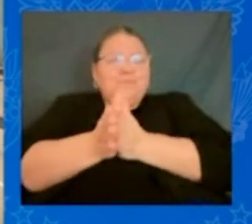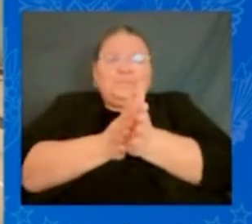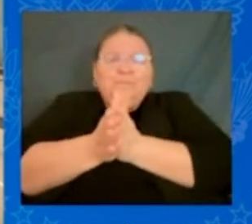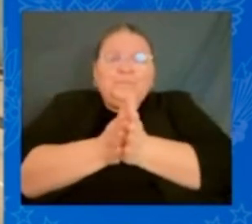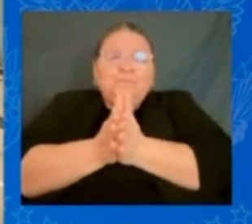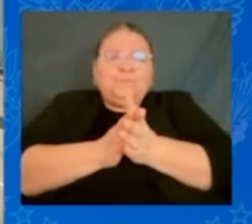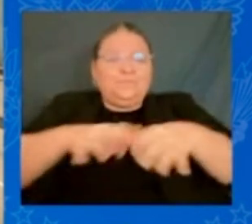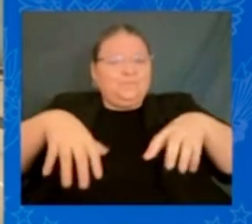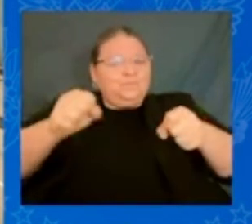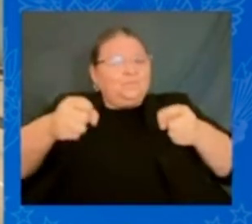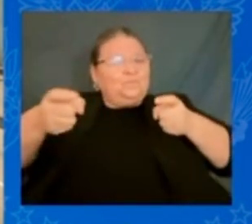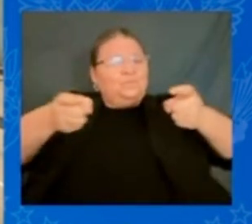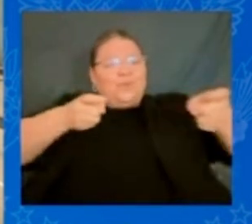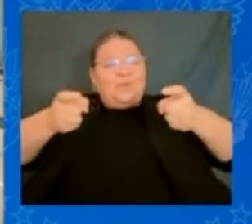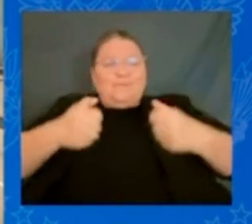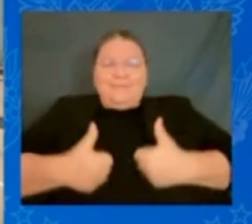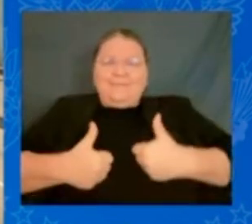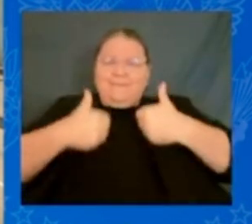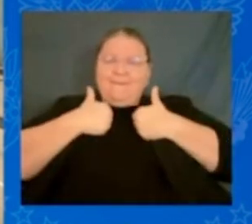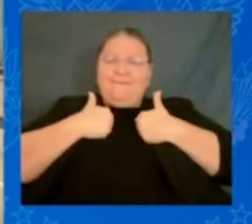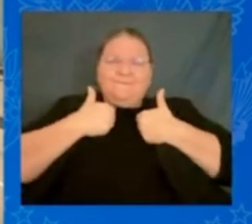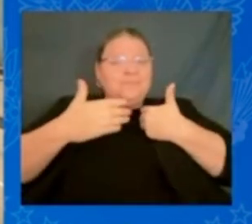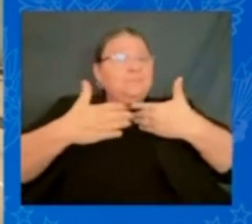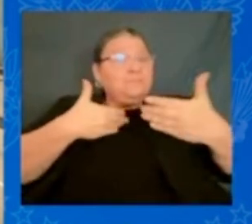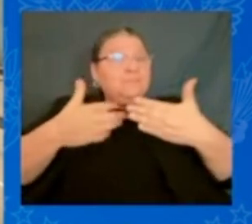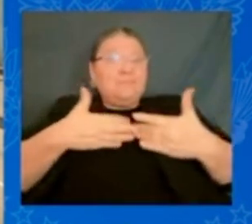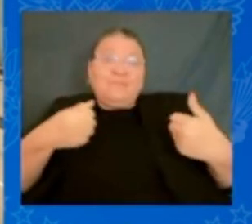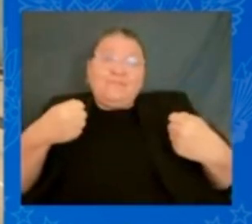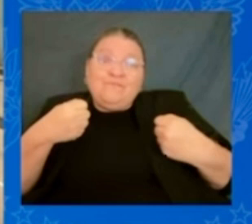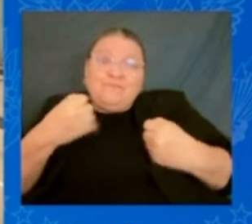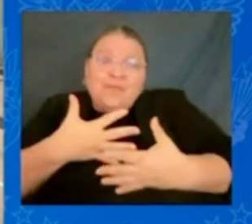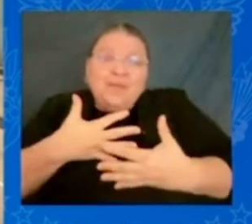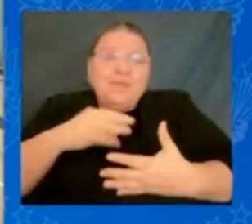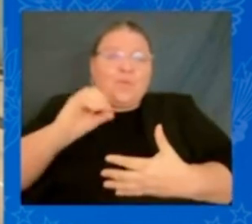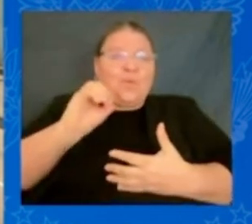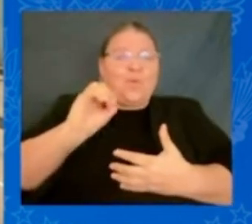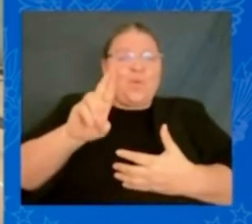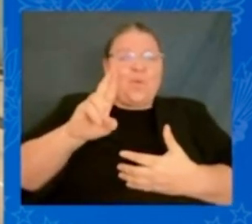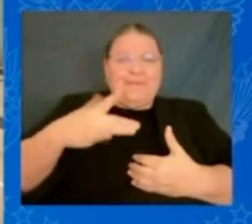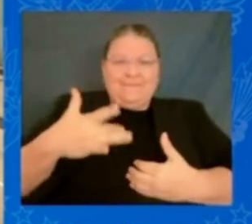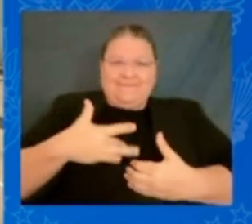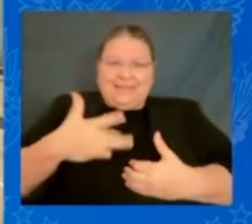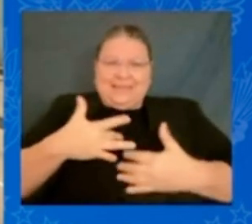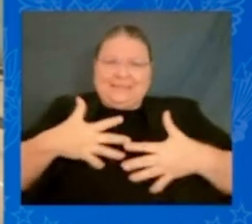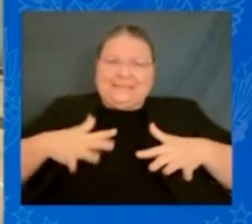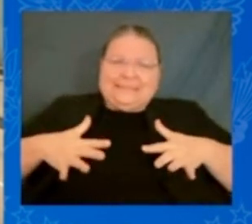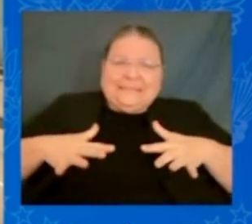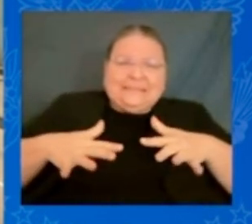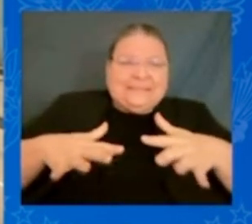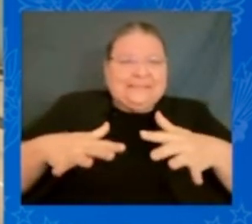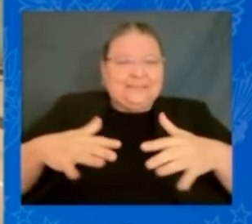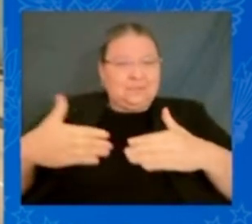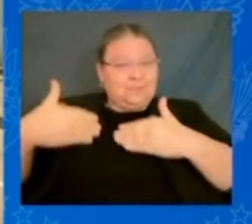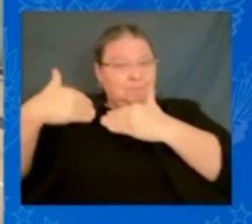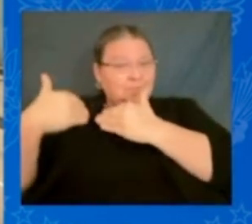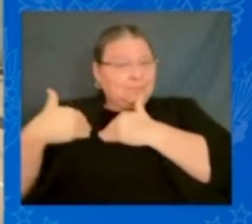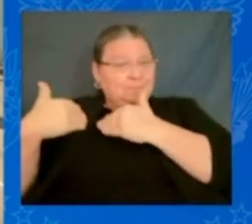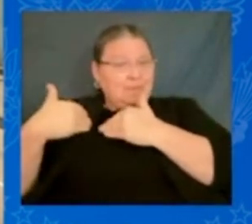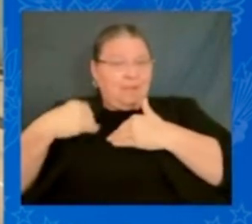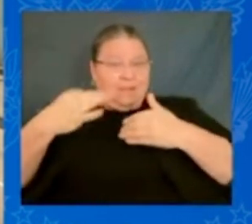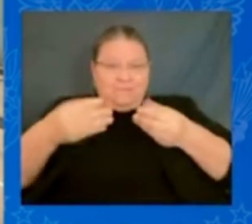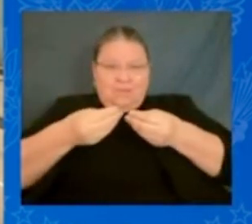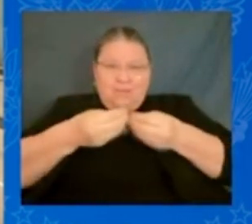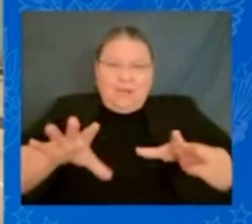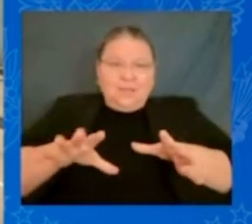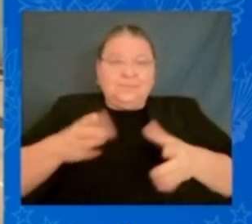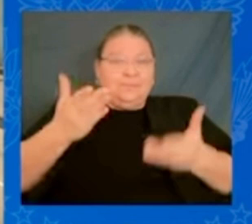trepidation despite the fear despite the possibility of loss we became heroes we